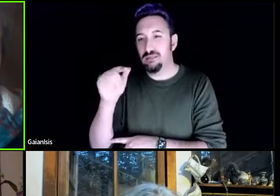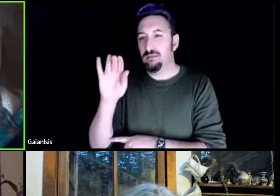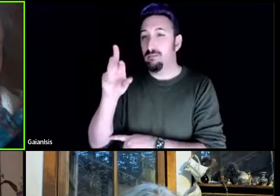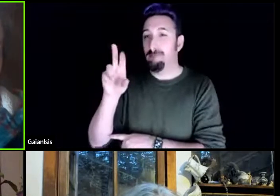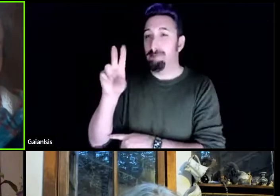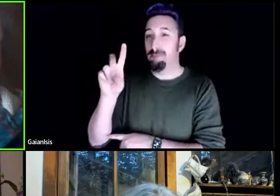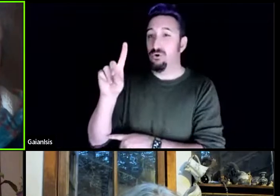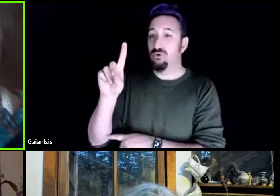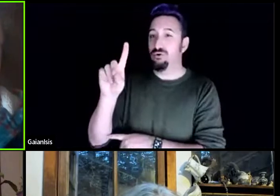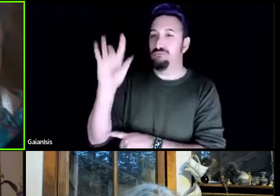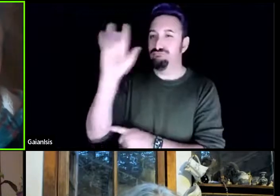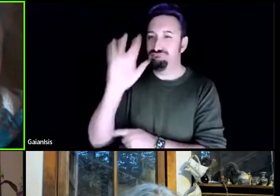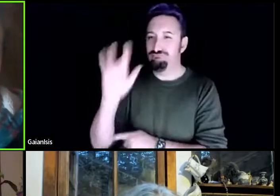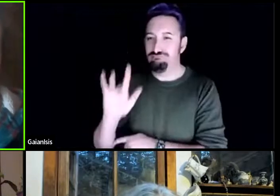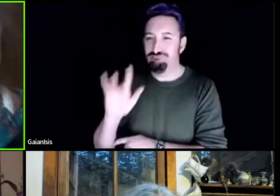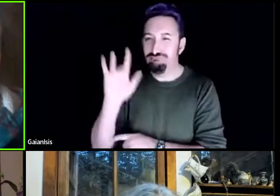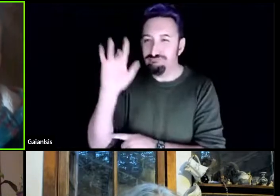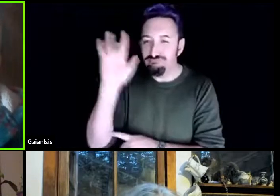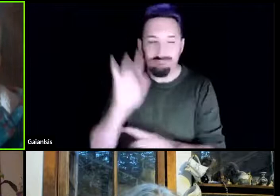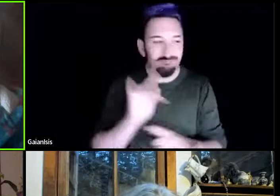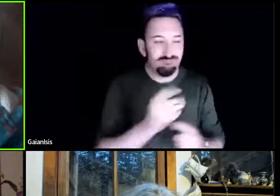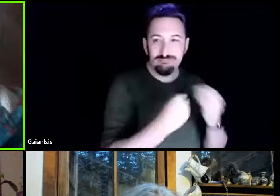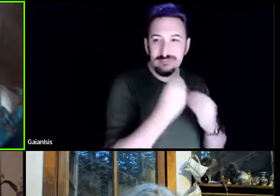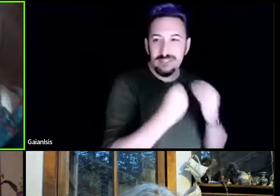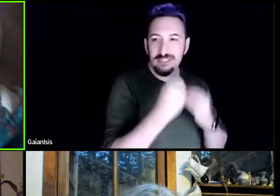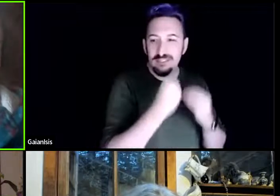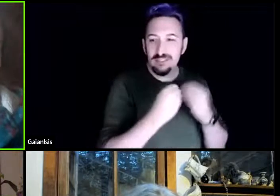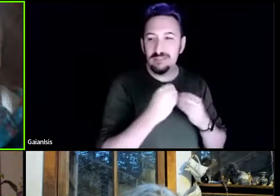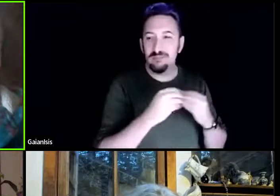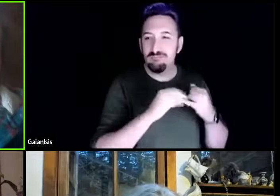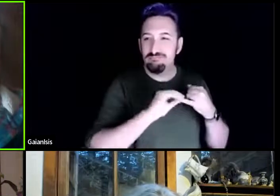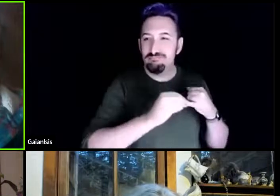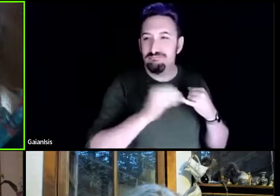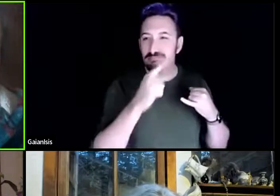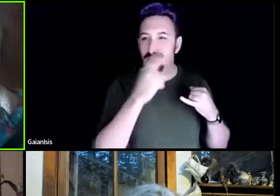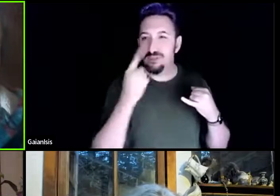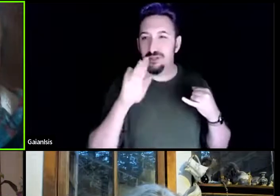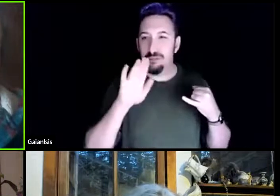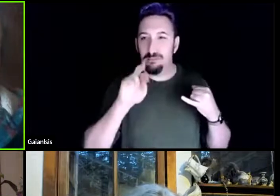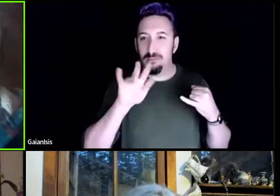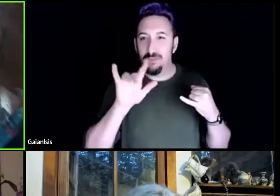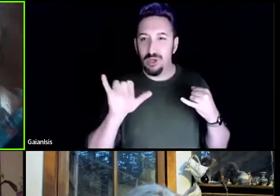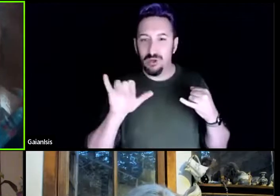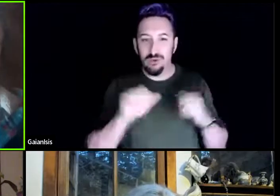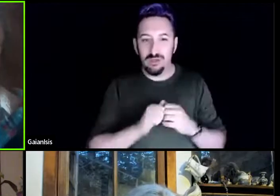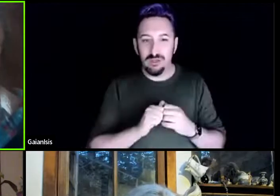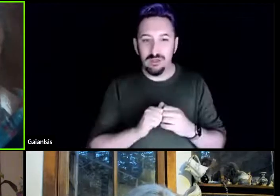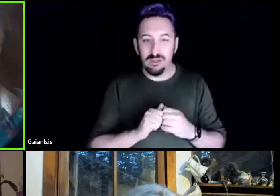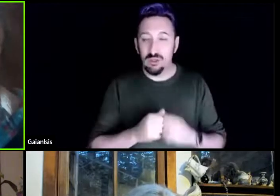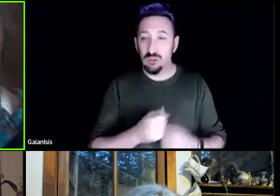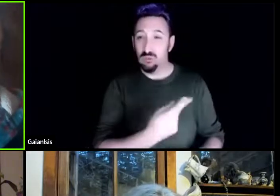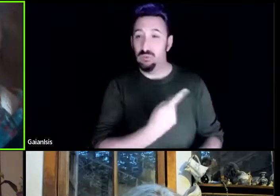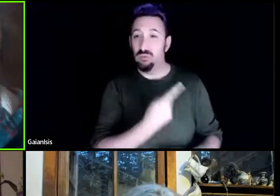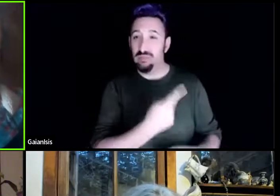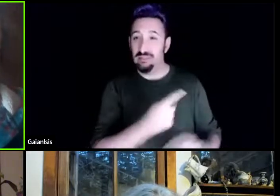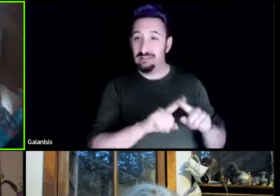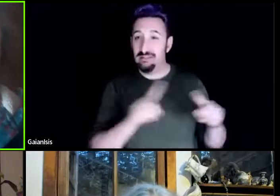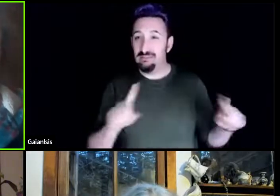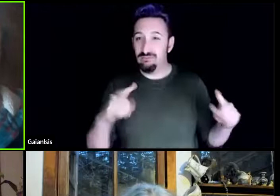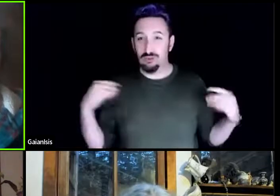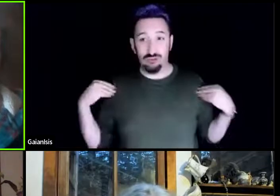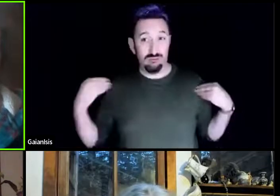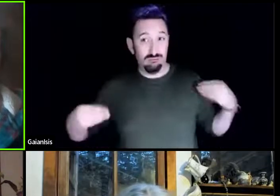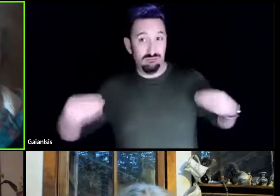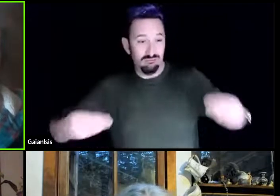we looked to each other's relatives. And those are the types of experience that we want to continue to breathe life into as